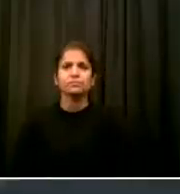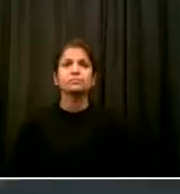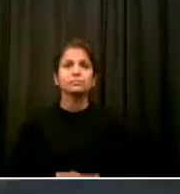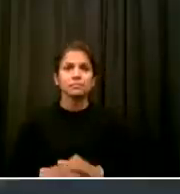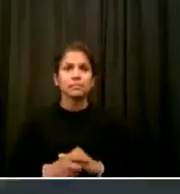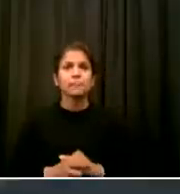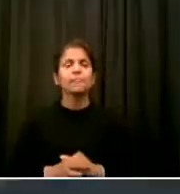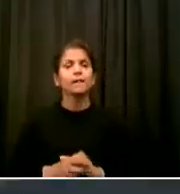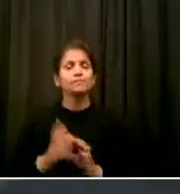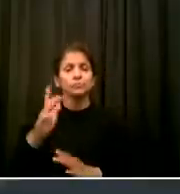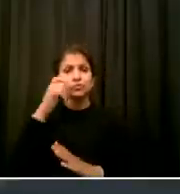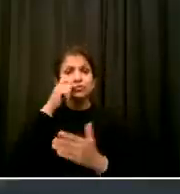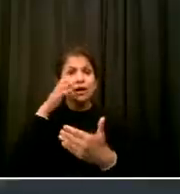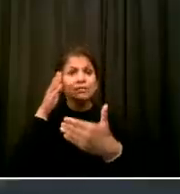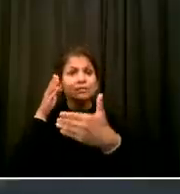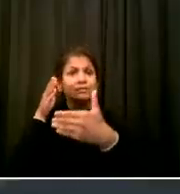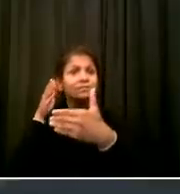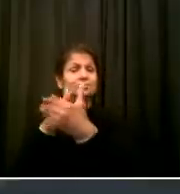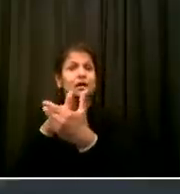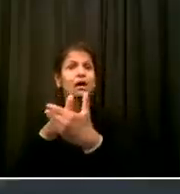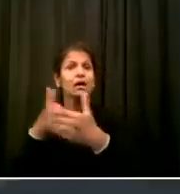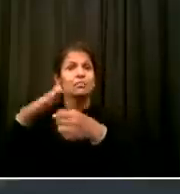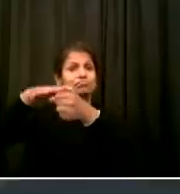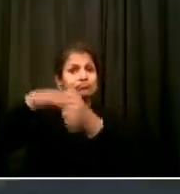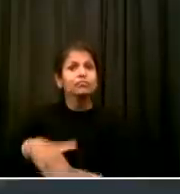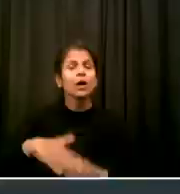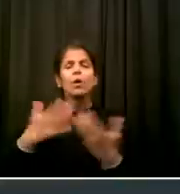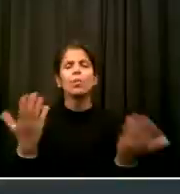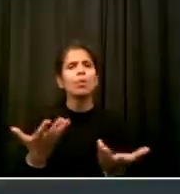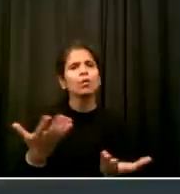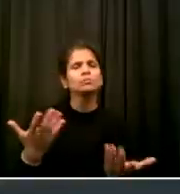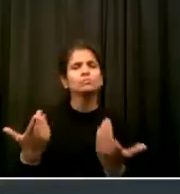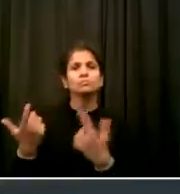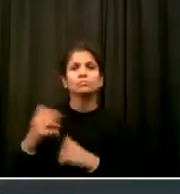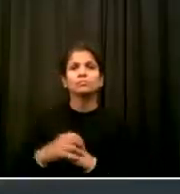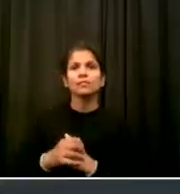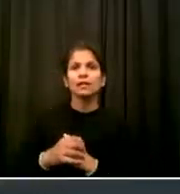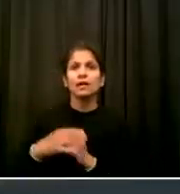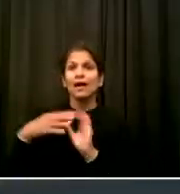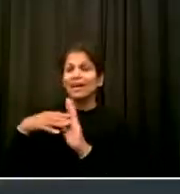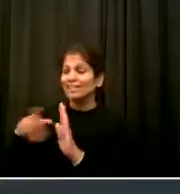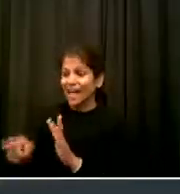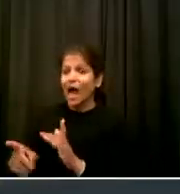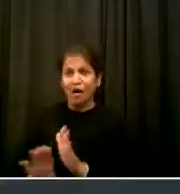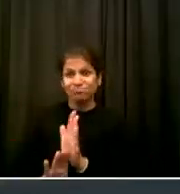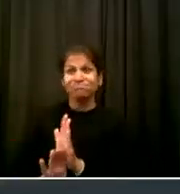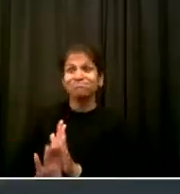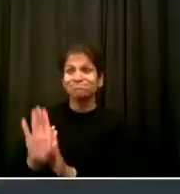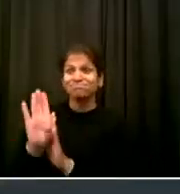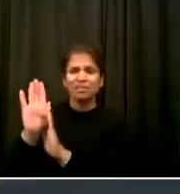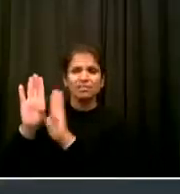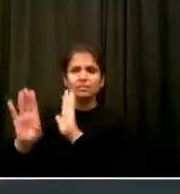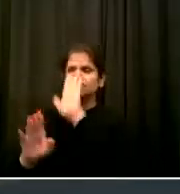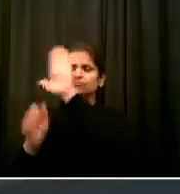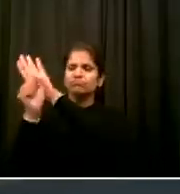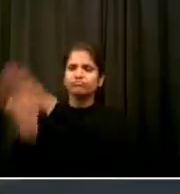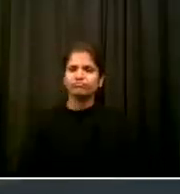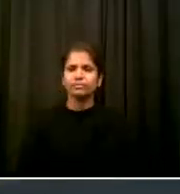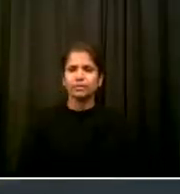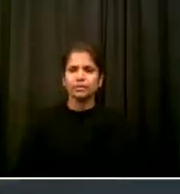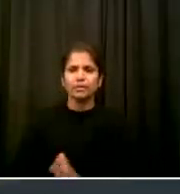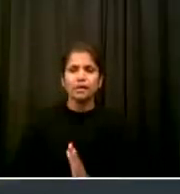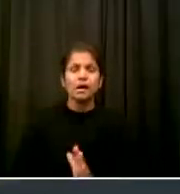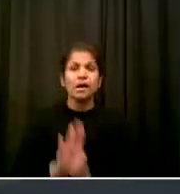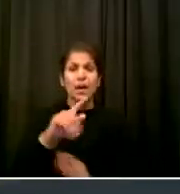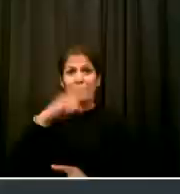It does not get at the devastation of being passed over for jobs Rejected for bank loans Intelligence questioned